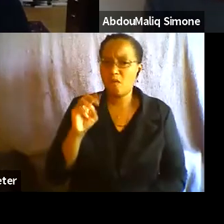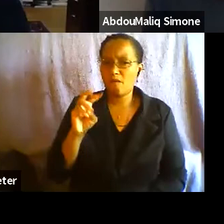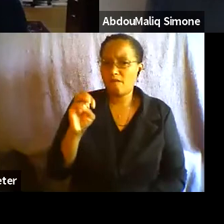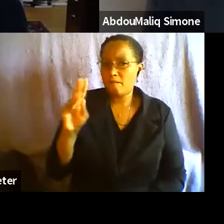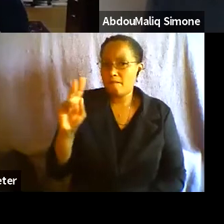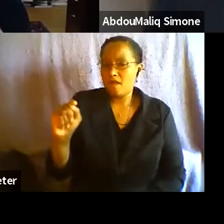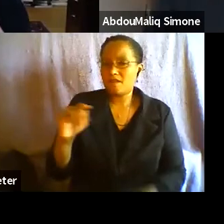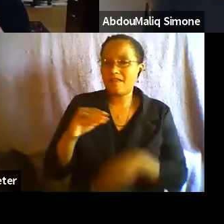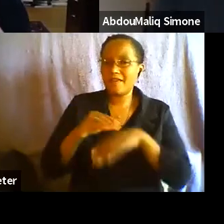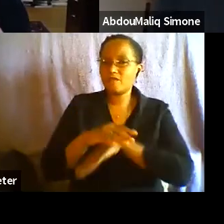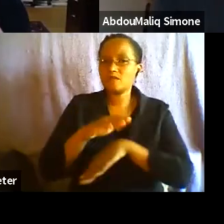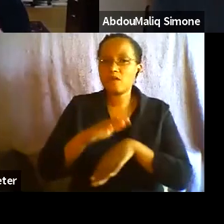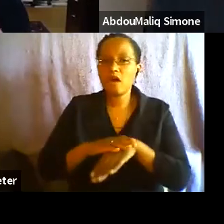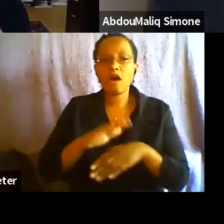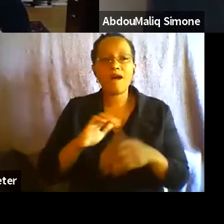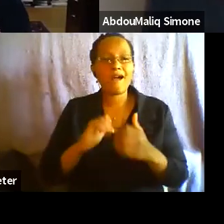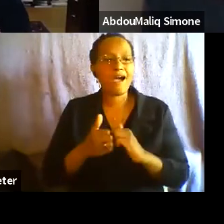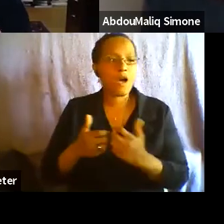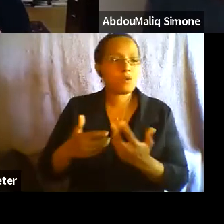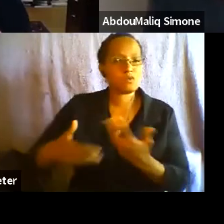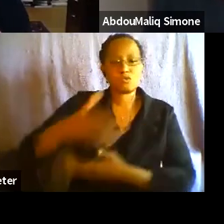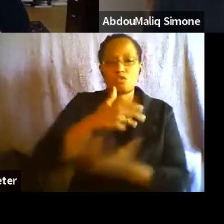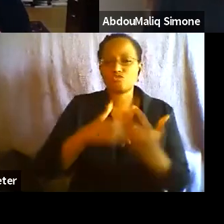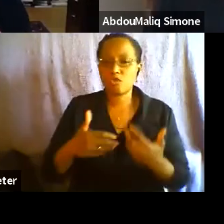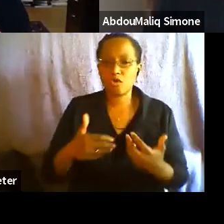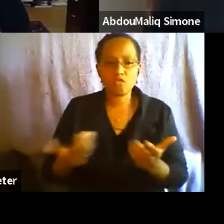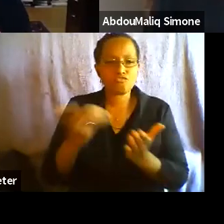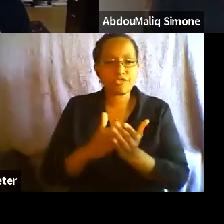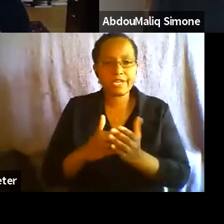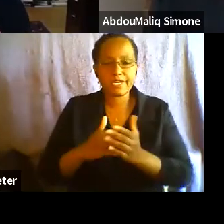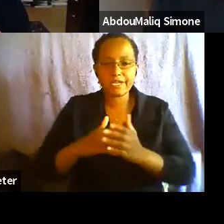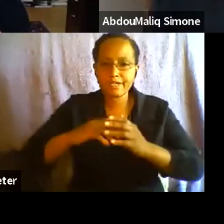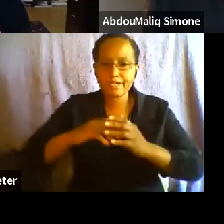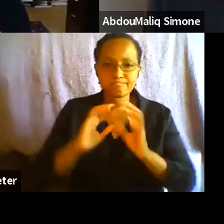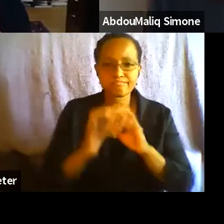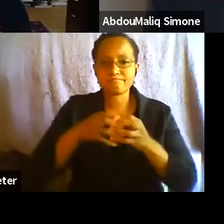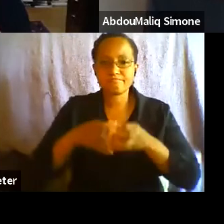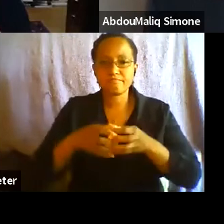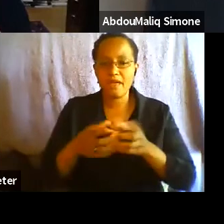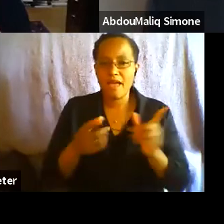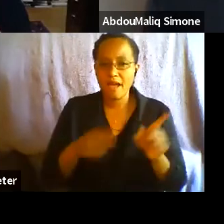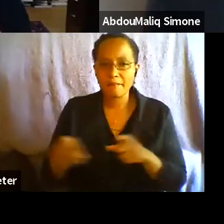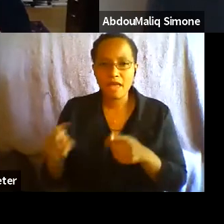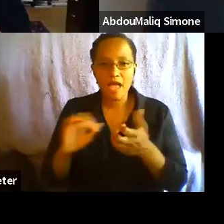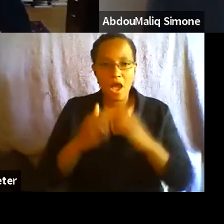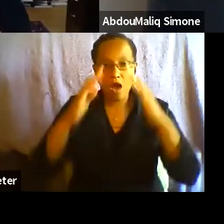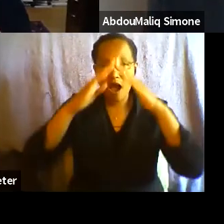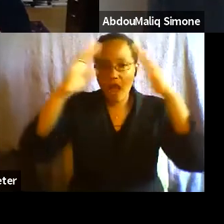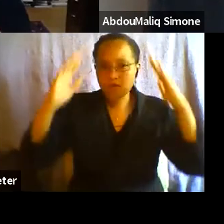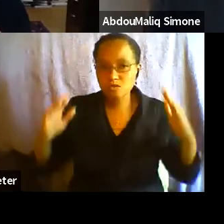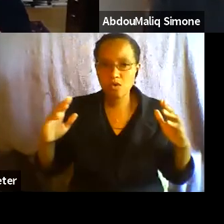place, the ways in which basic living arrangements and households are formed, and